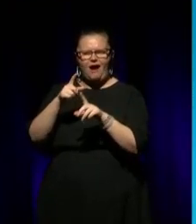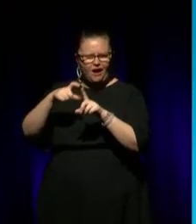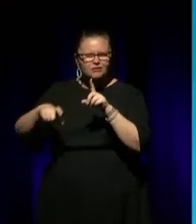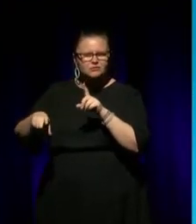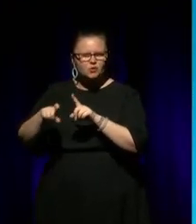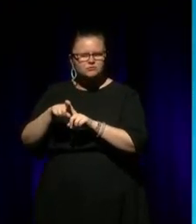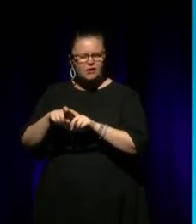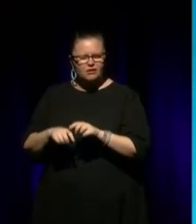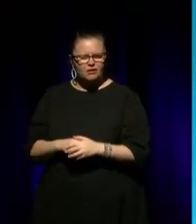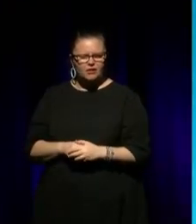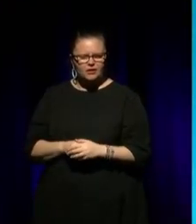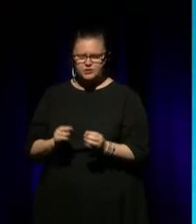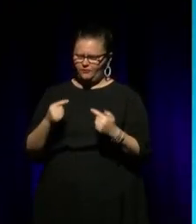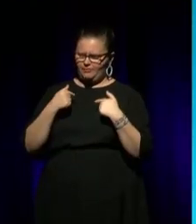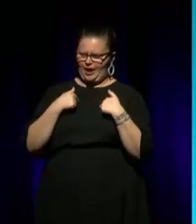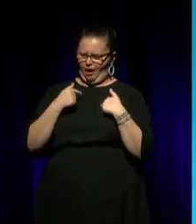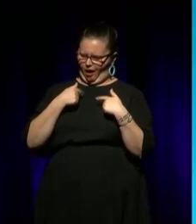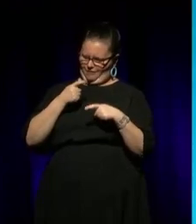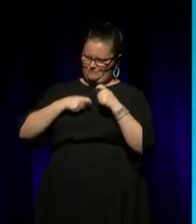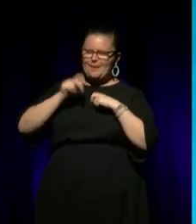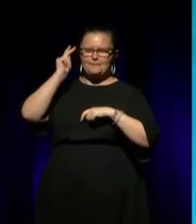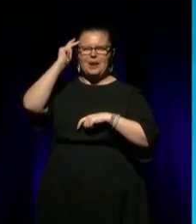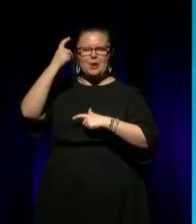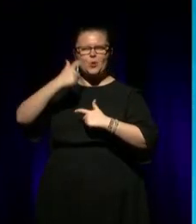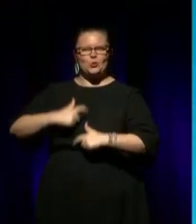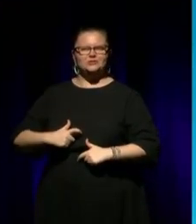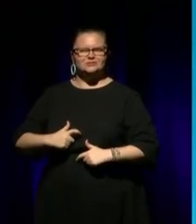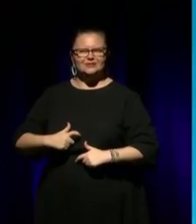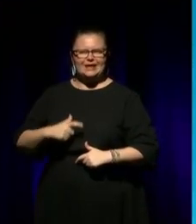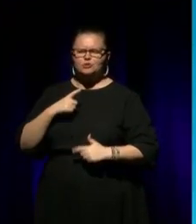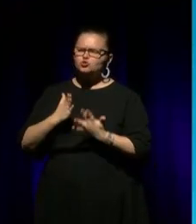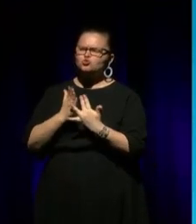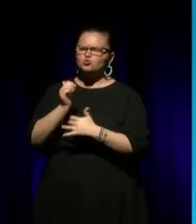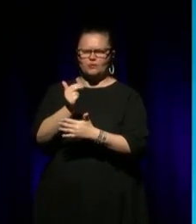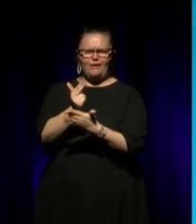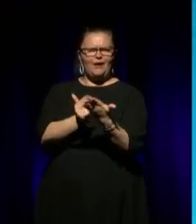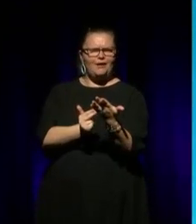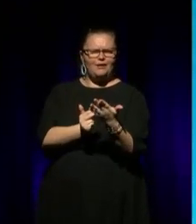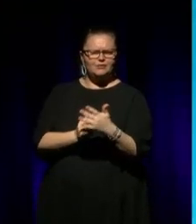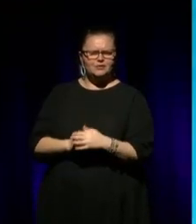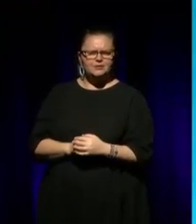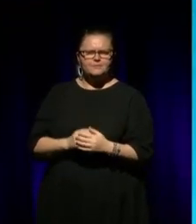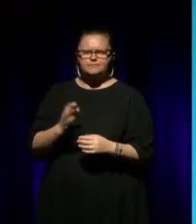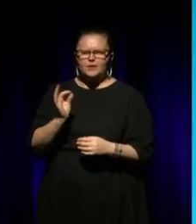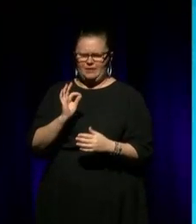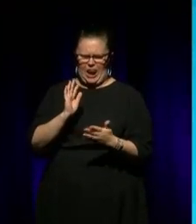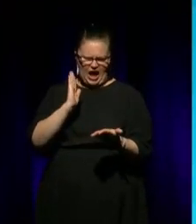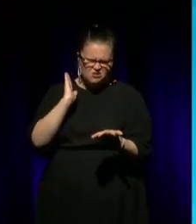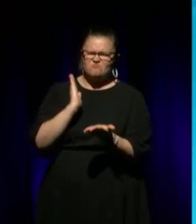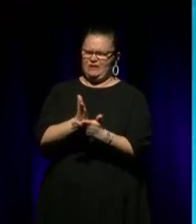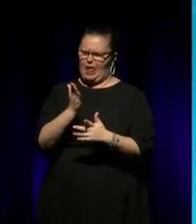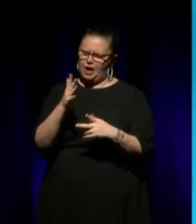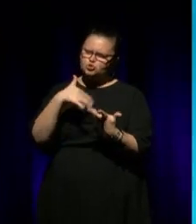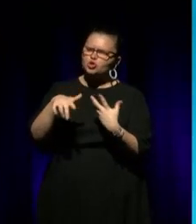that's where I become the political person, because it's through your art, and it doesn't have to be literal social